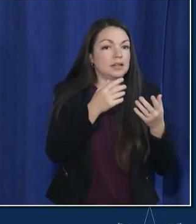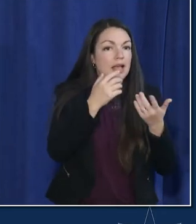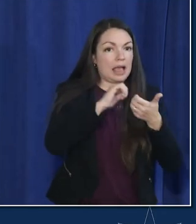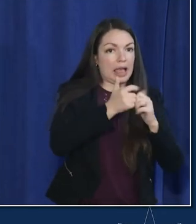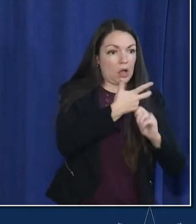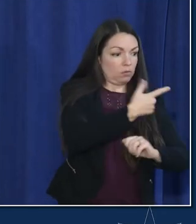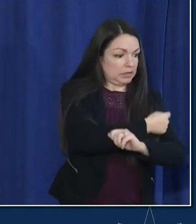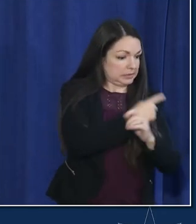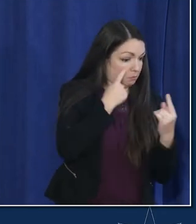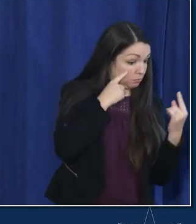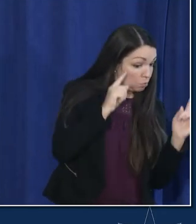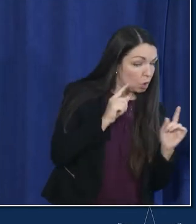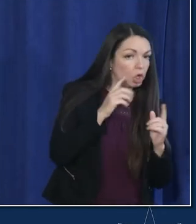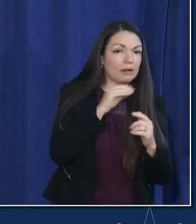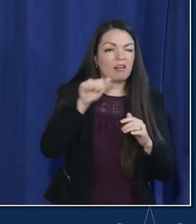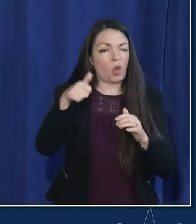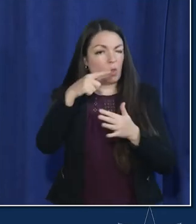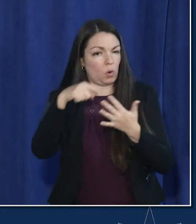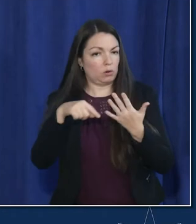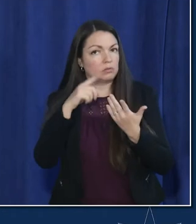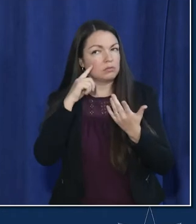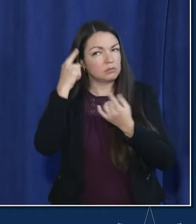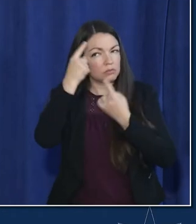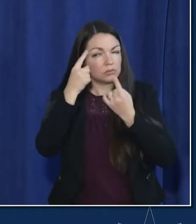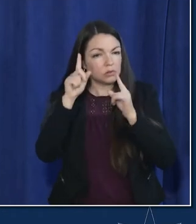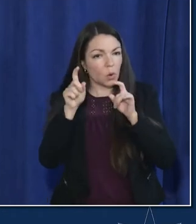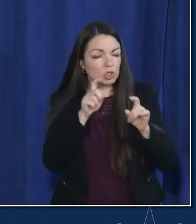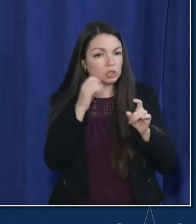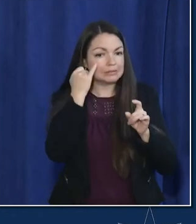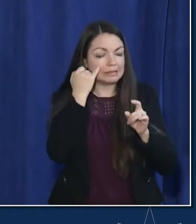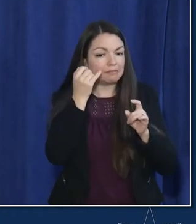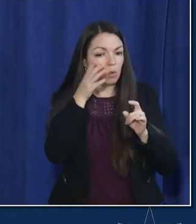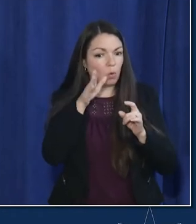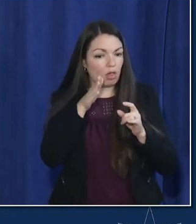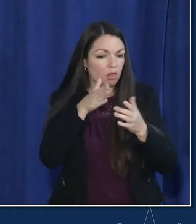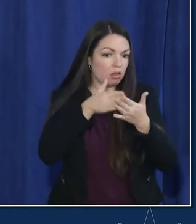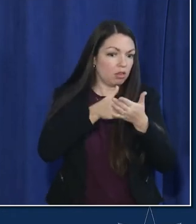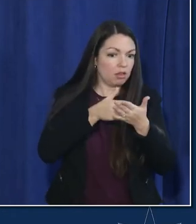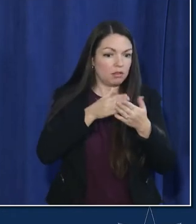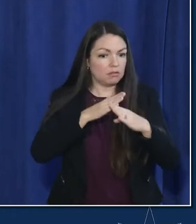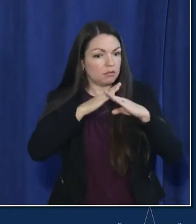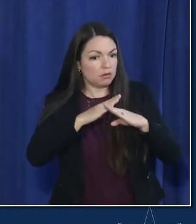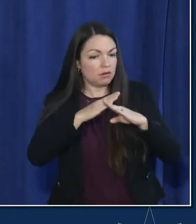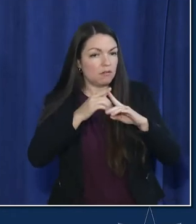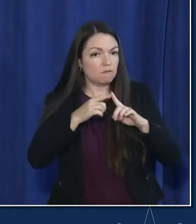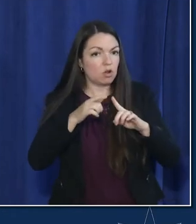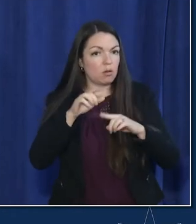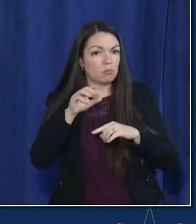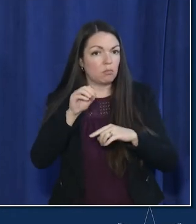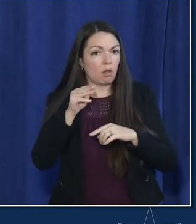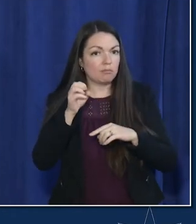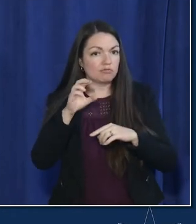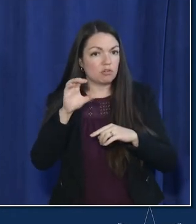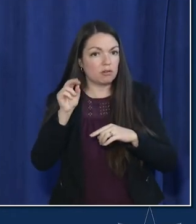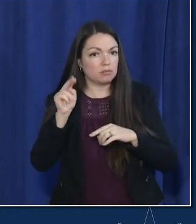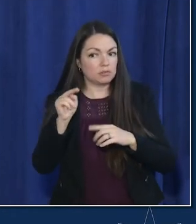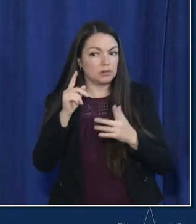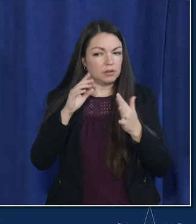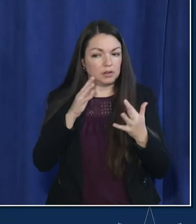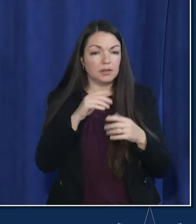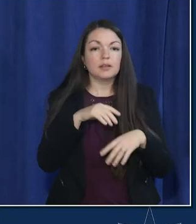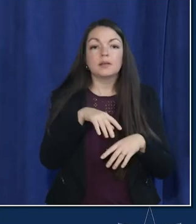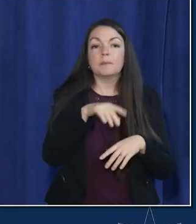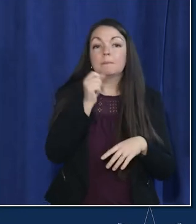these other questions you know that that i was laying out before um both the pfizer and the moderna vaccines are this